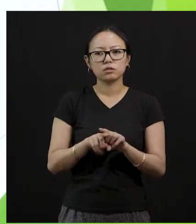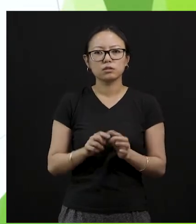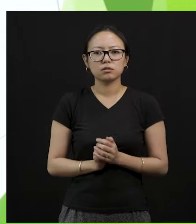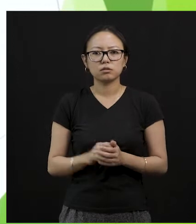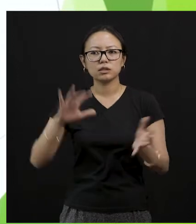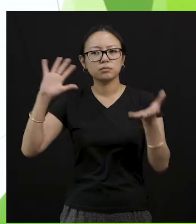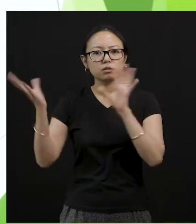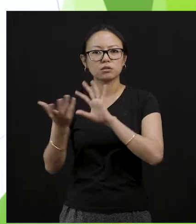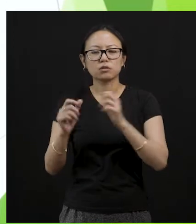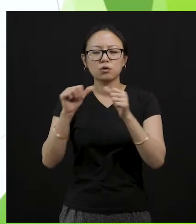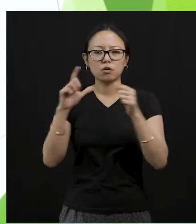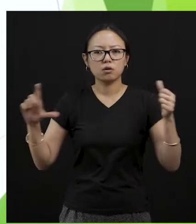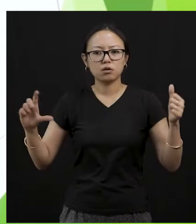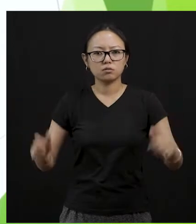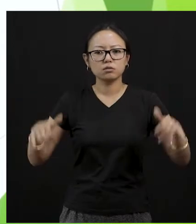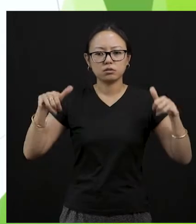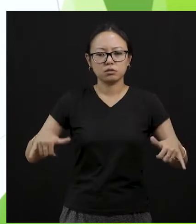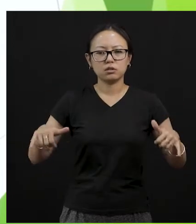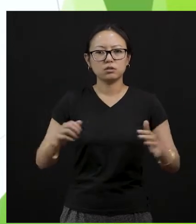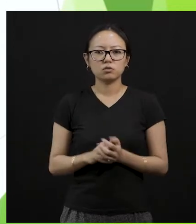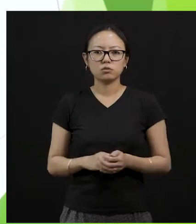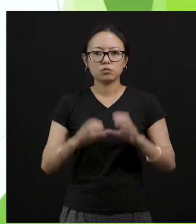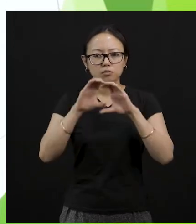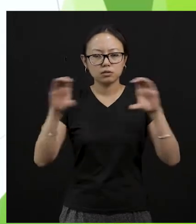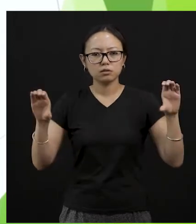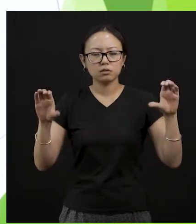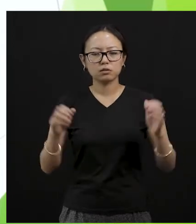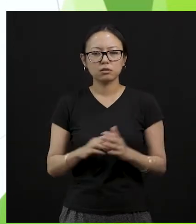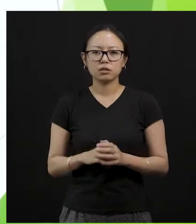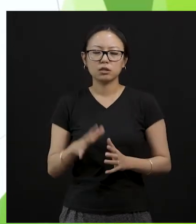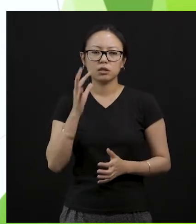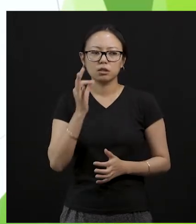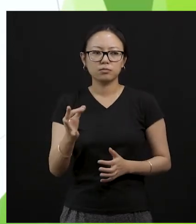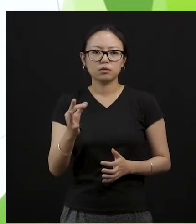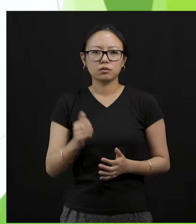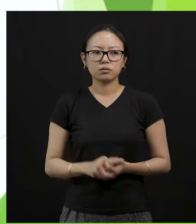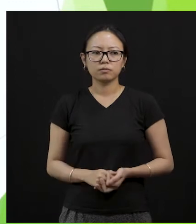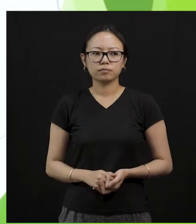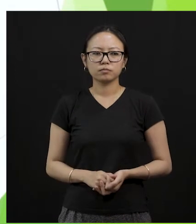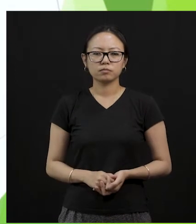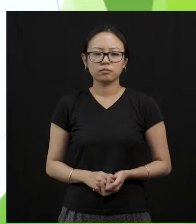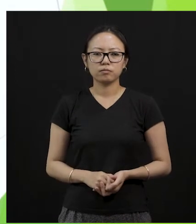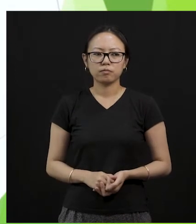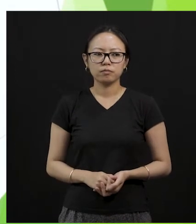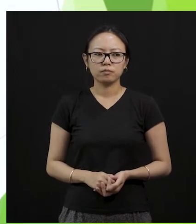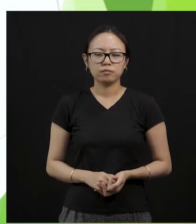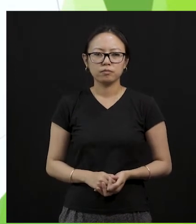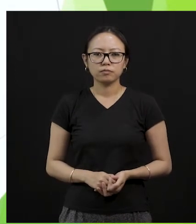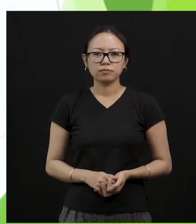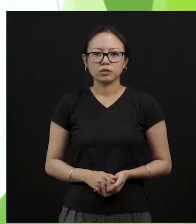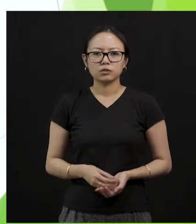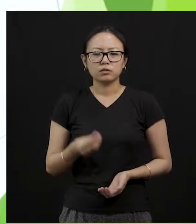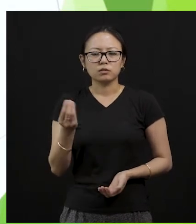earth all right. So it is about earth planet. So just for your understanding I'm going to tell you some of the